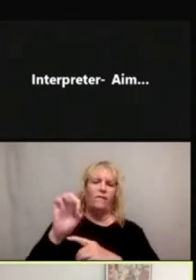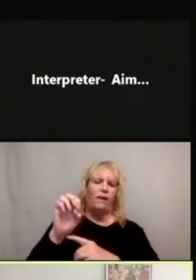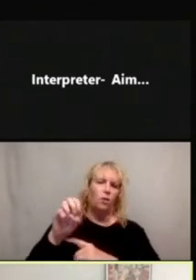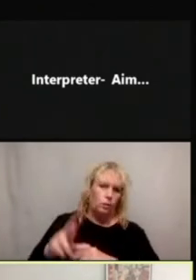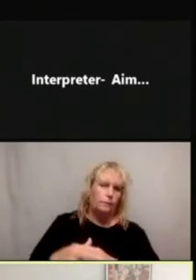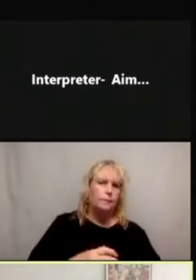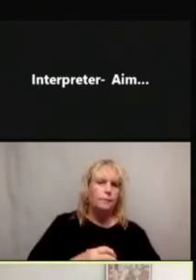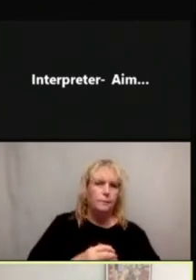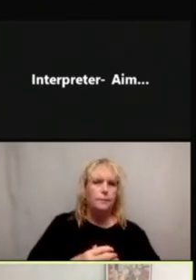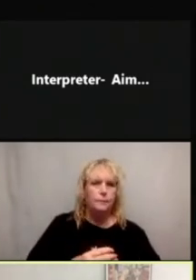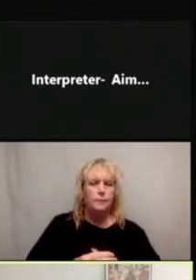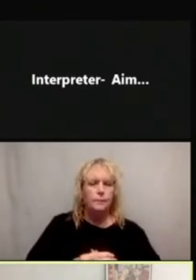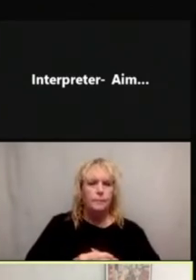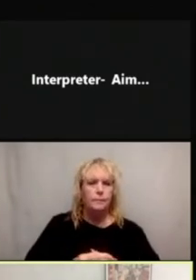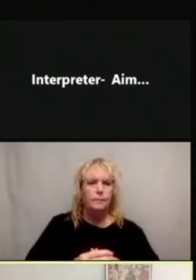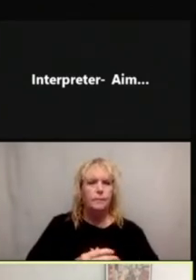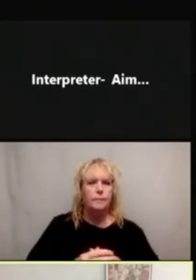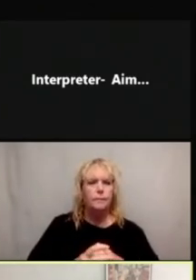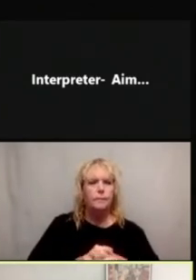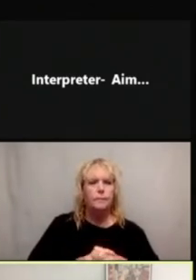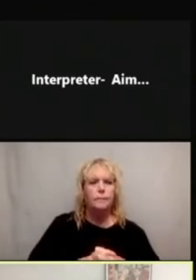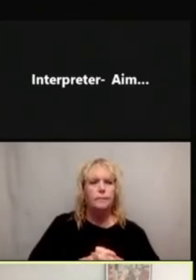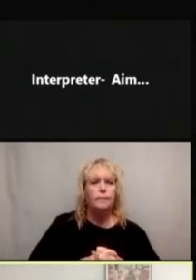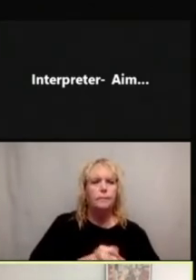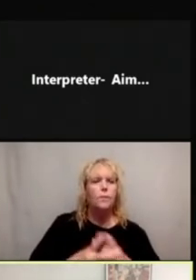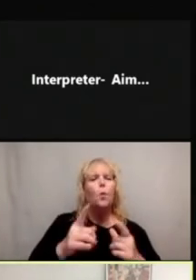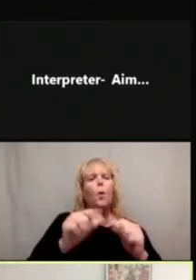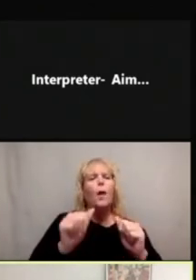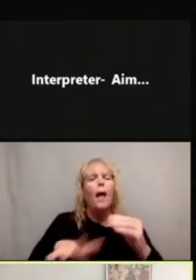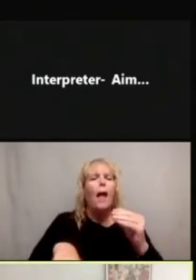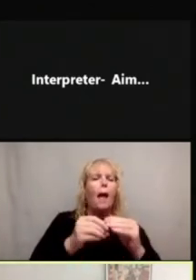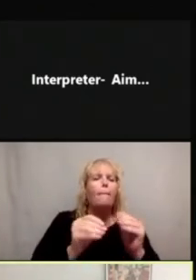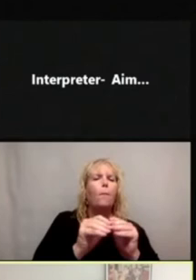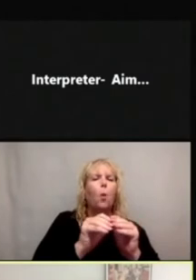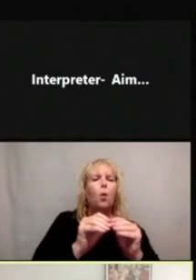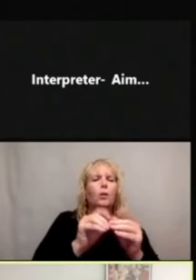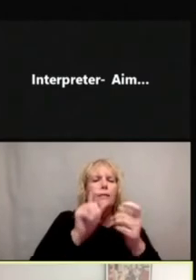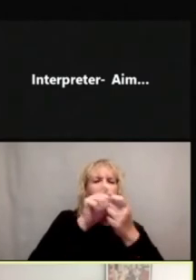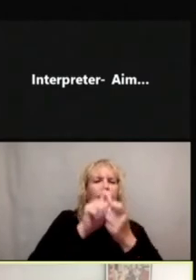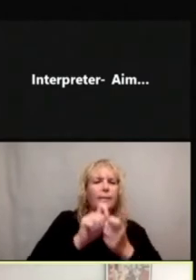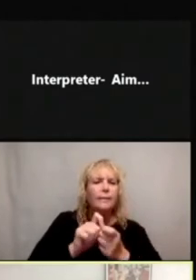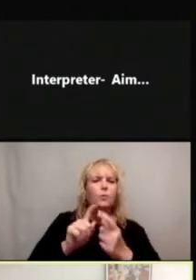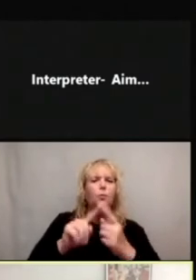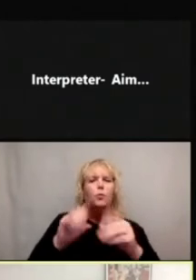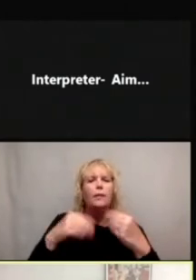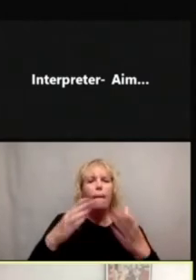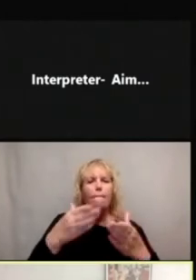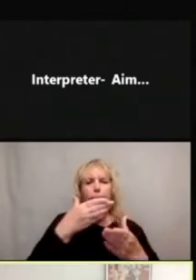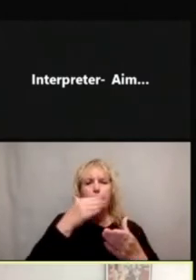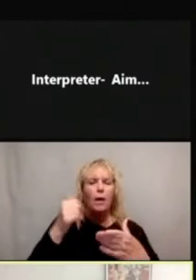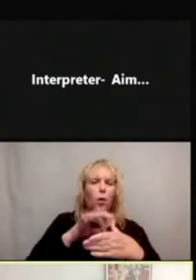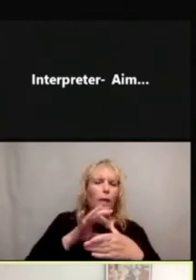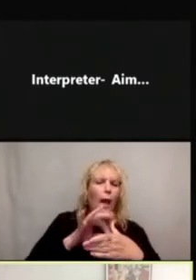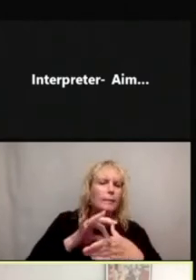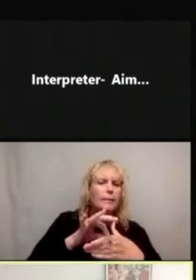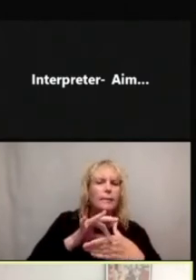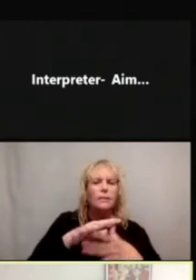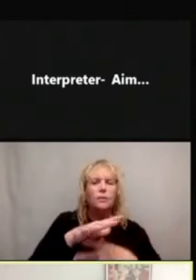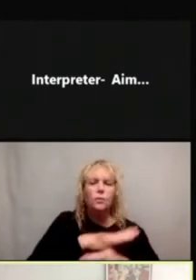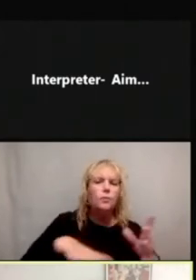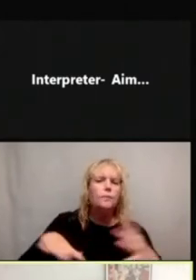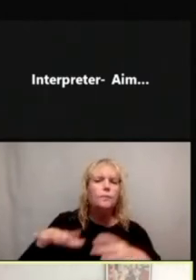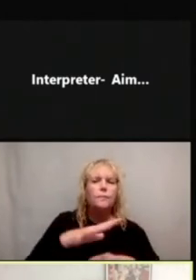So here, adding details to provide context. So we talked about before,